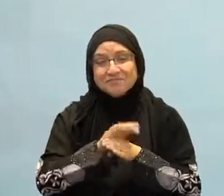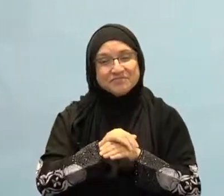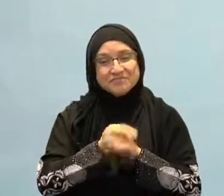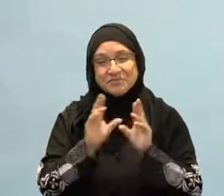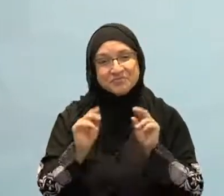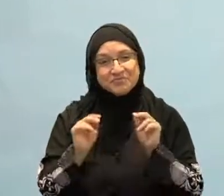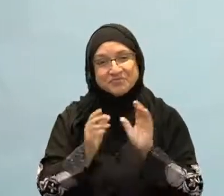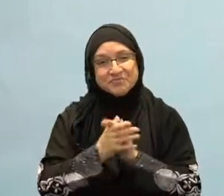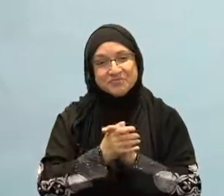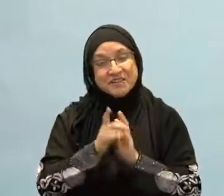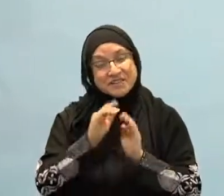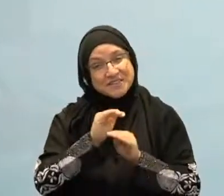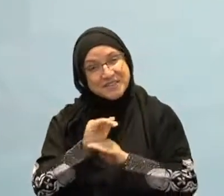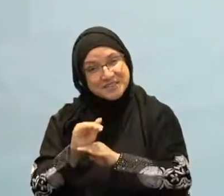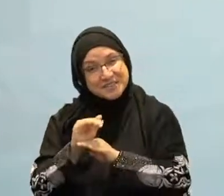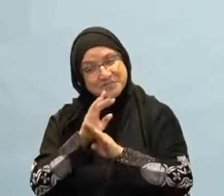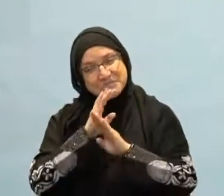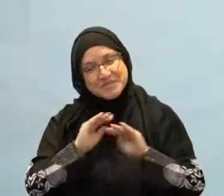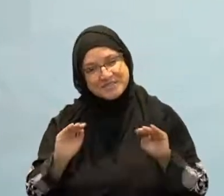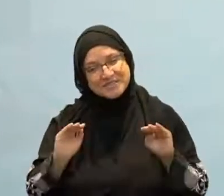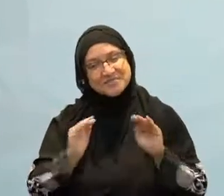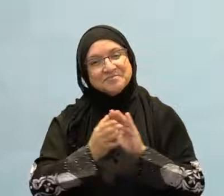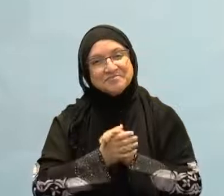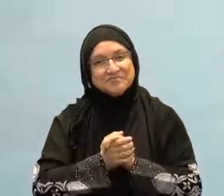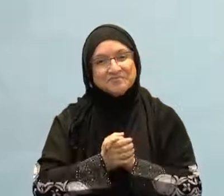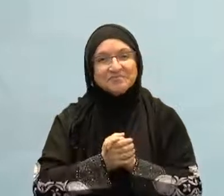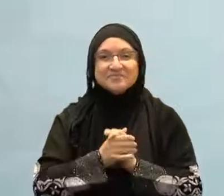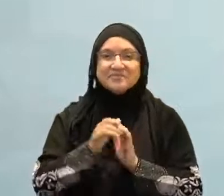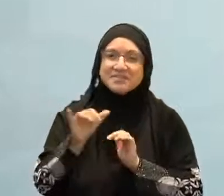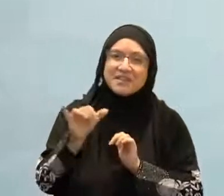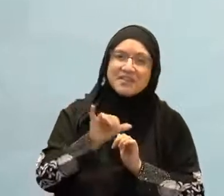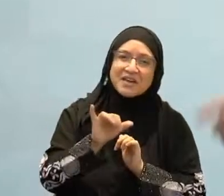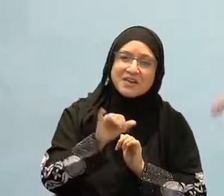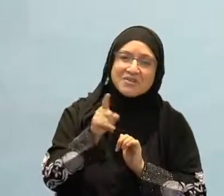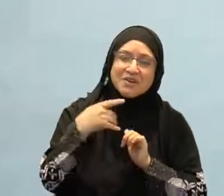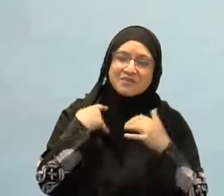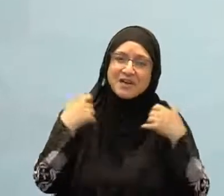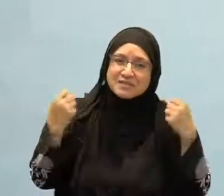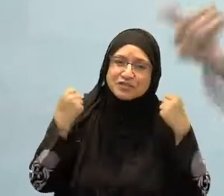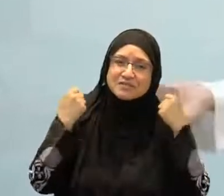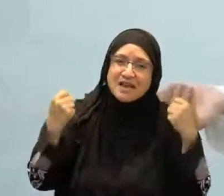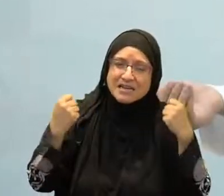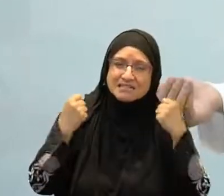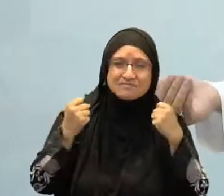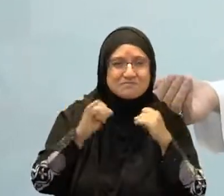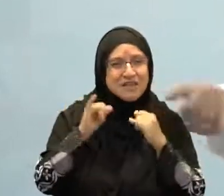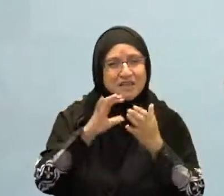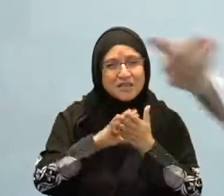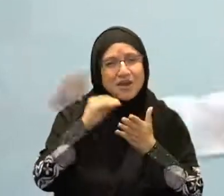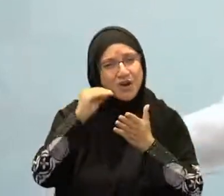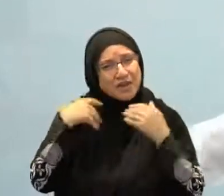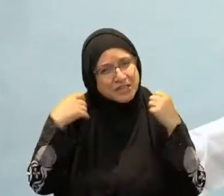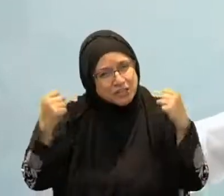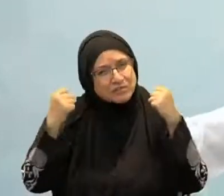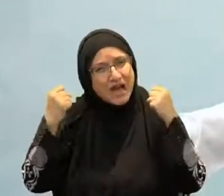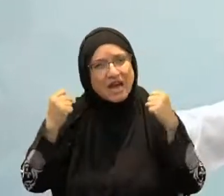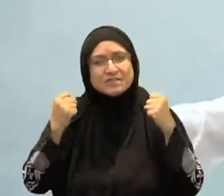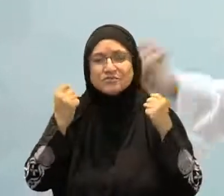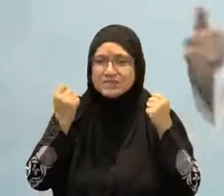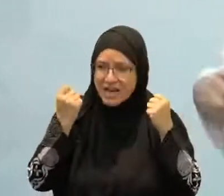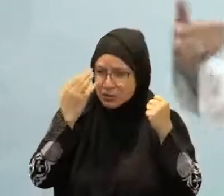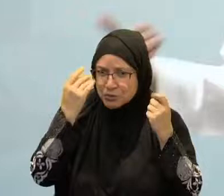initially there is an exhaustion of the body. But then, you realize that you're exhausting the body for the sake of what? The body.